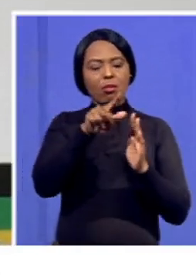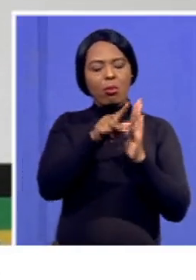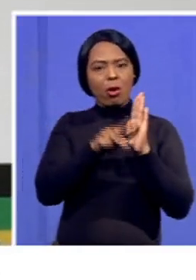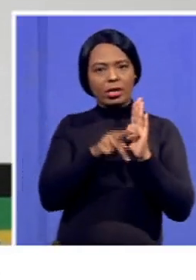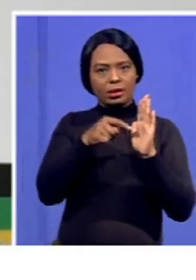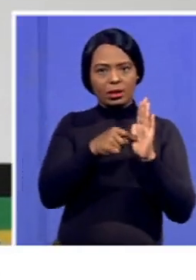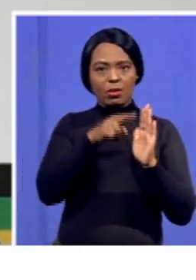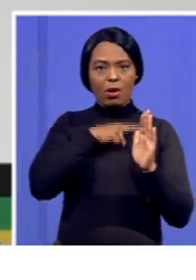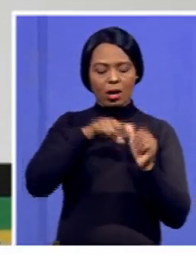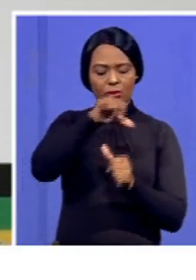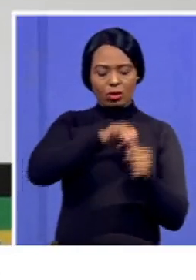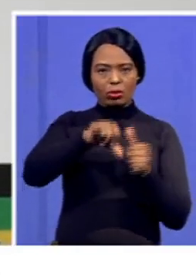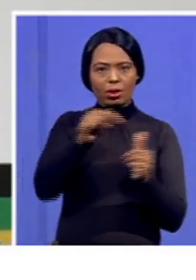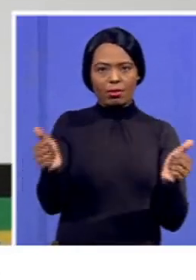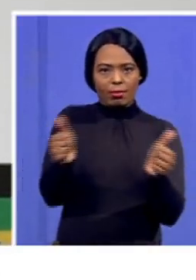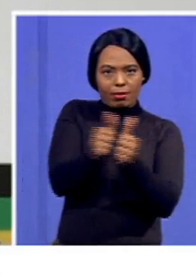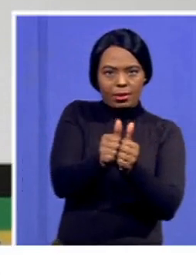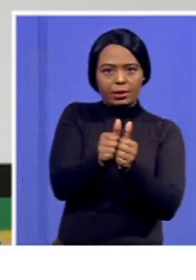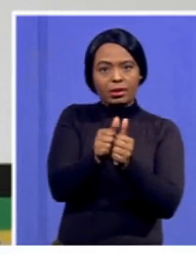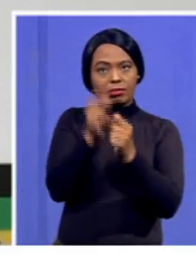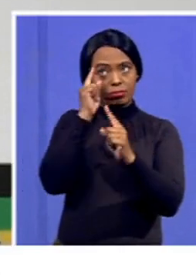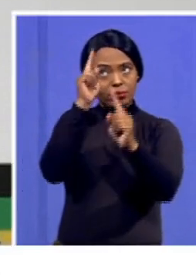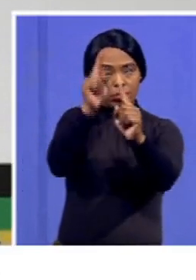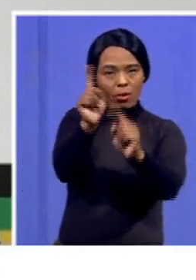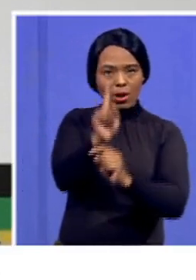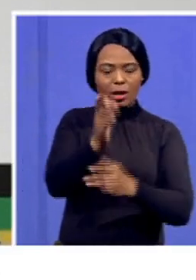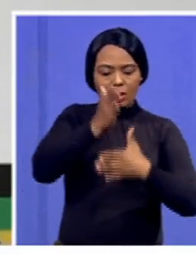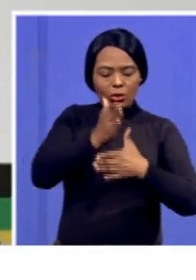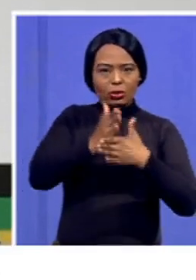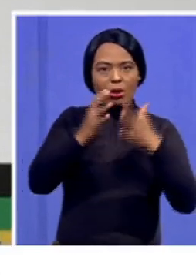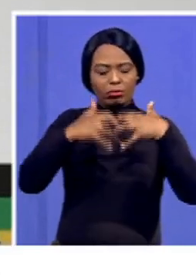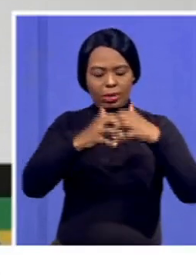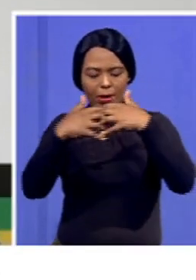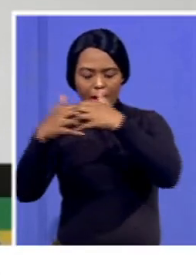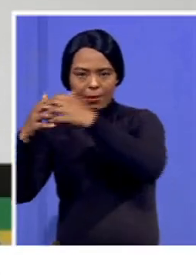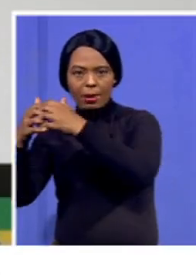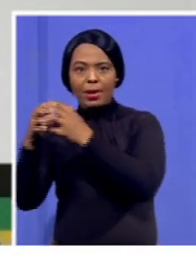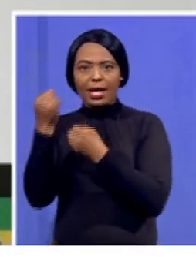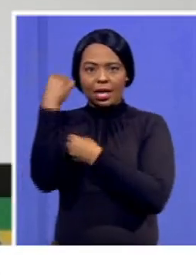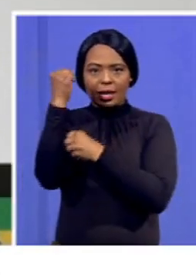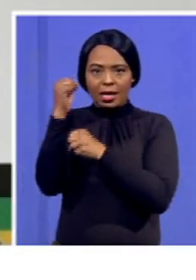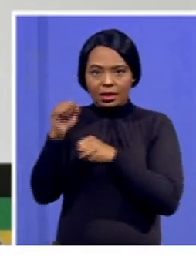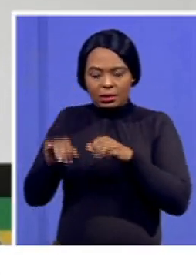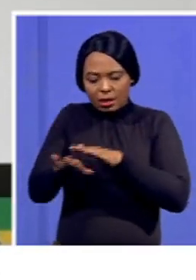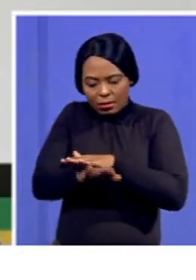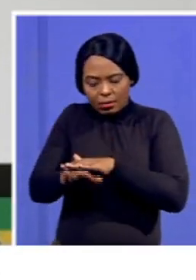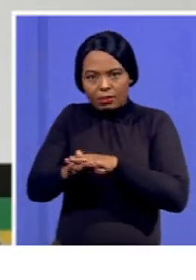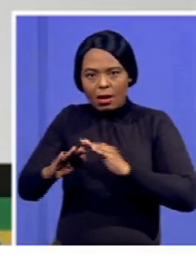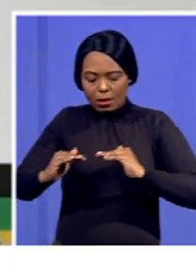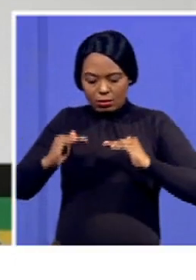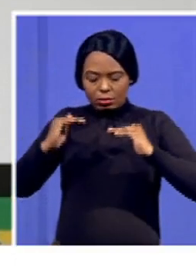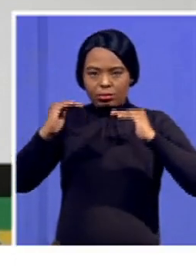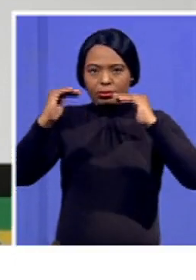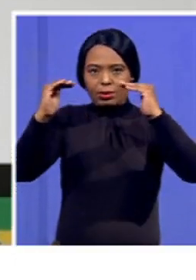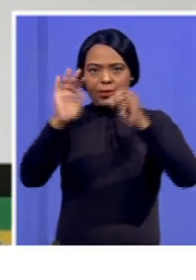with the aim of accelerating job creation by lifting investment levels from current levels of around 15%